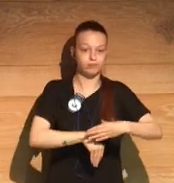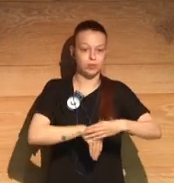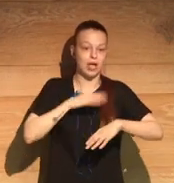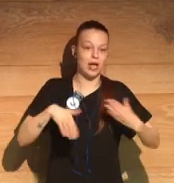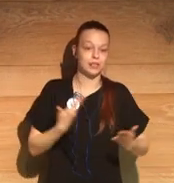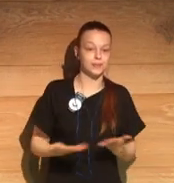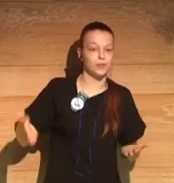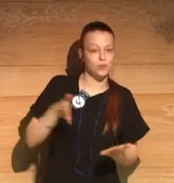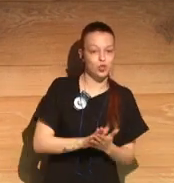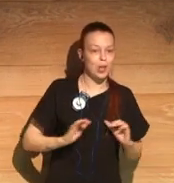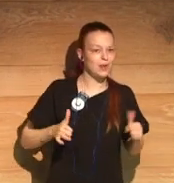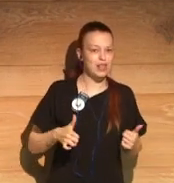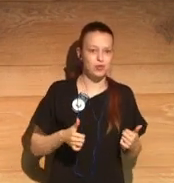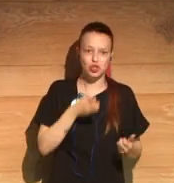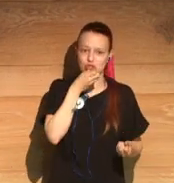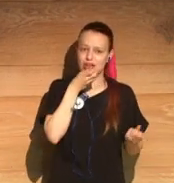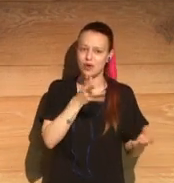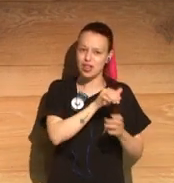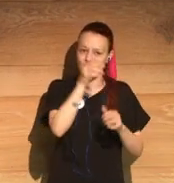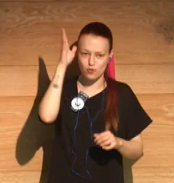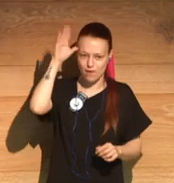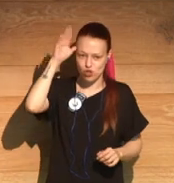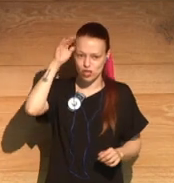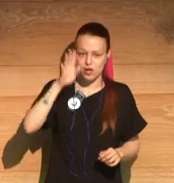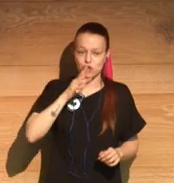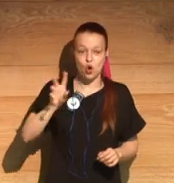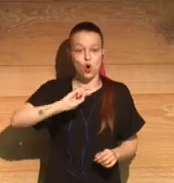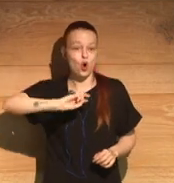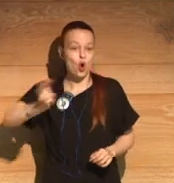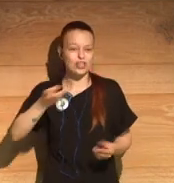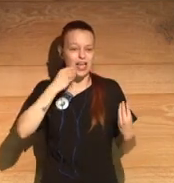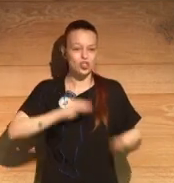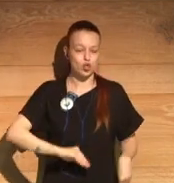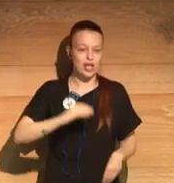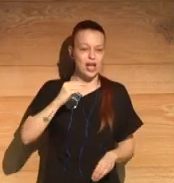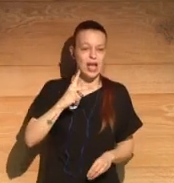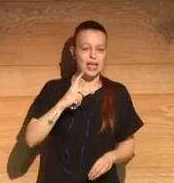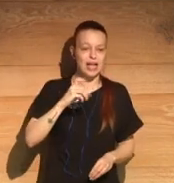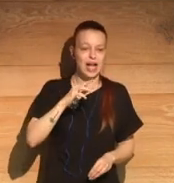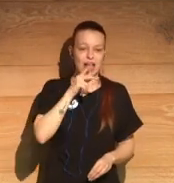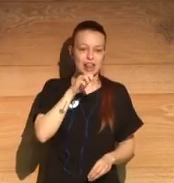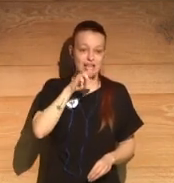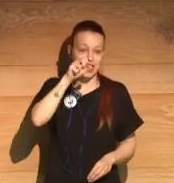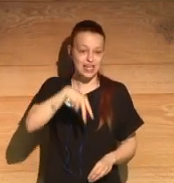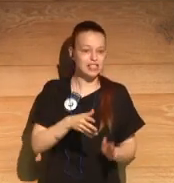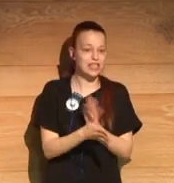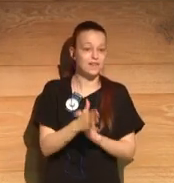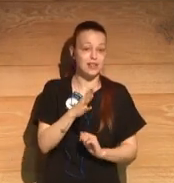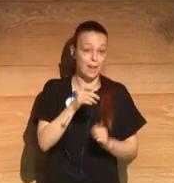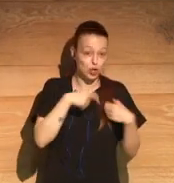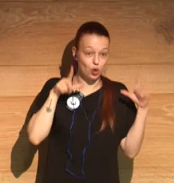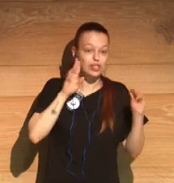And this is described brutally right from the beginning. And there's the the death of a brother,